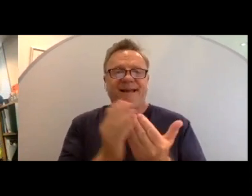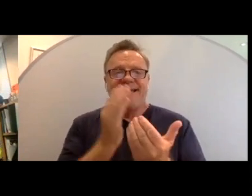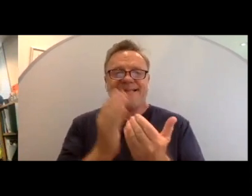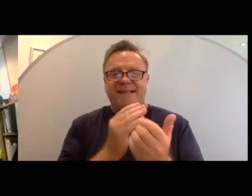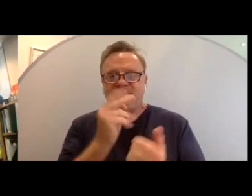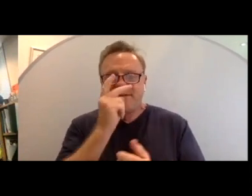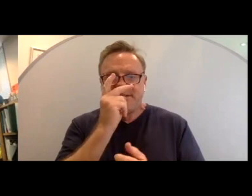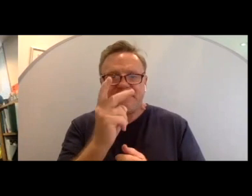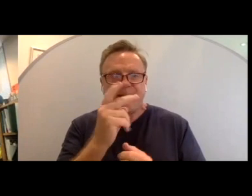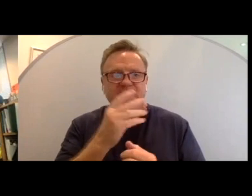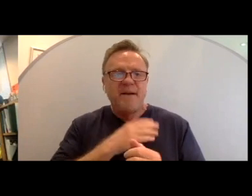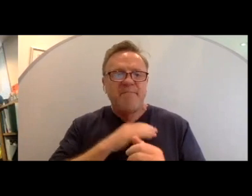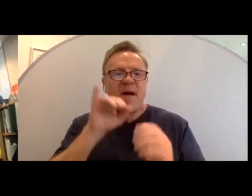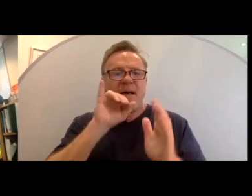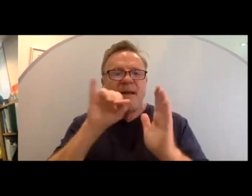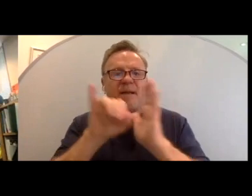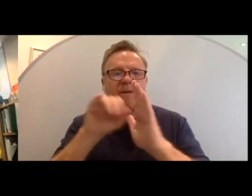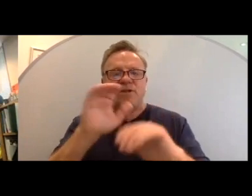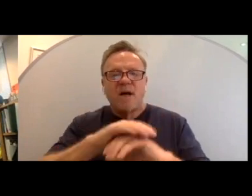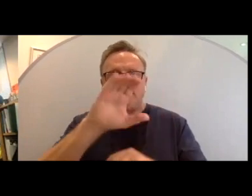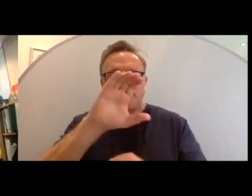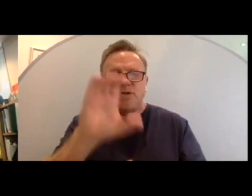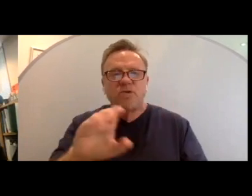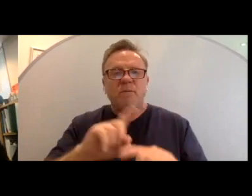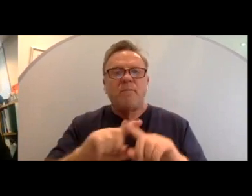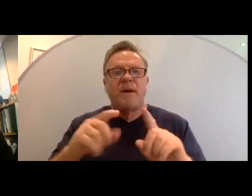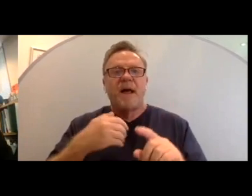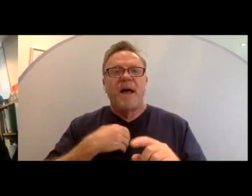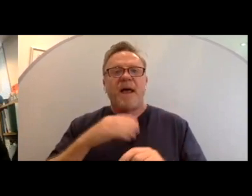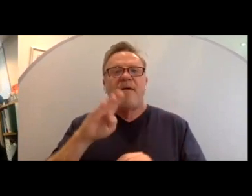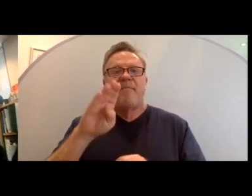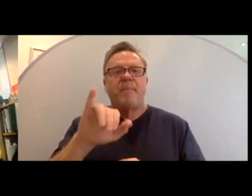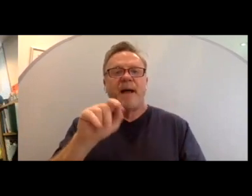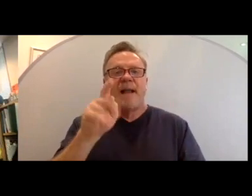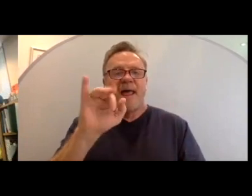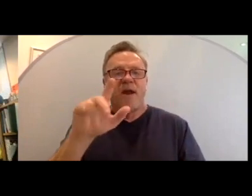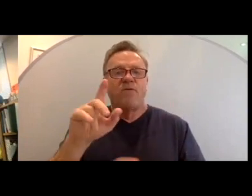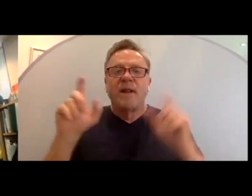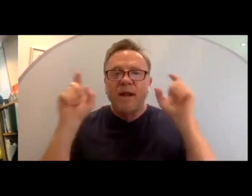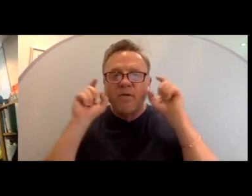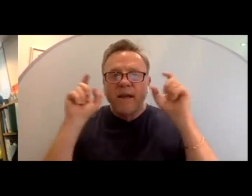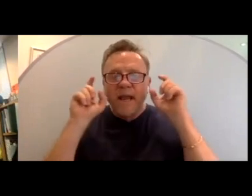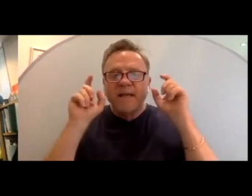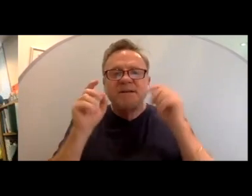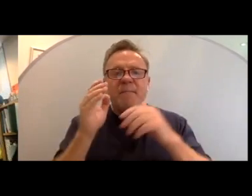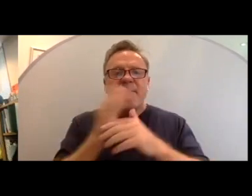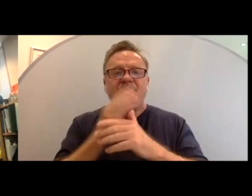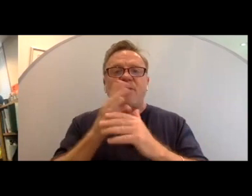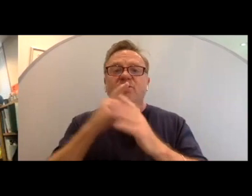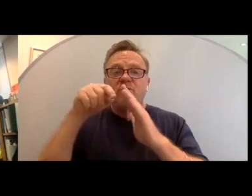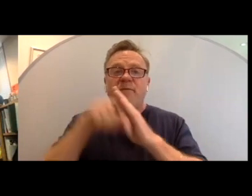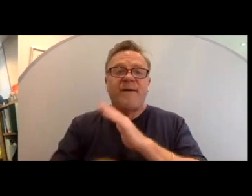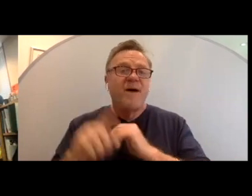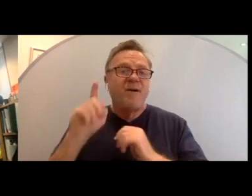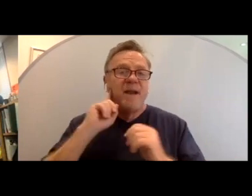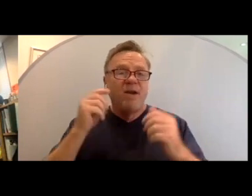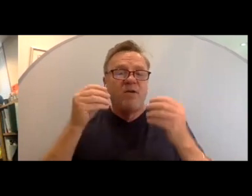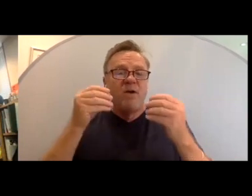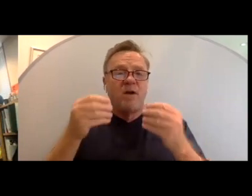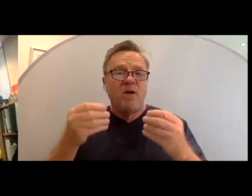little image on Zoom, but I wear bilateral hearing aids. have a moderate to profound hearing loss.